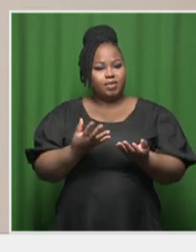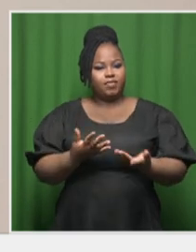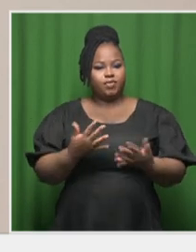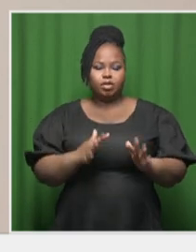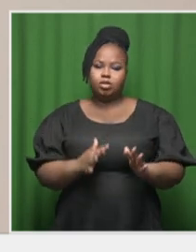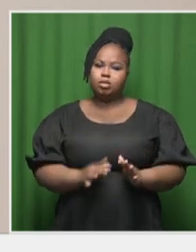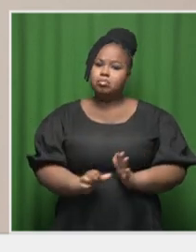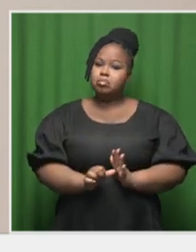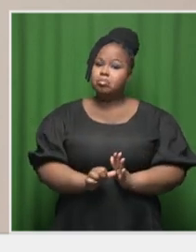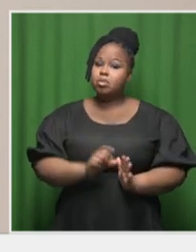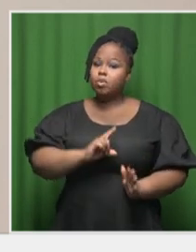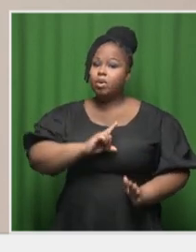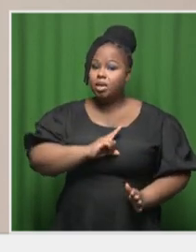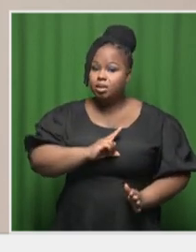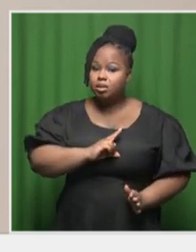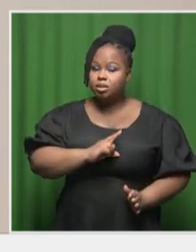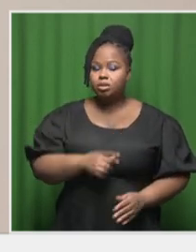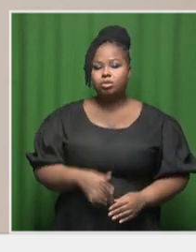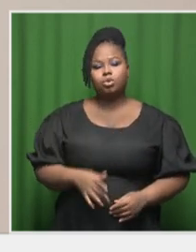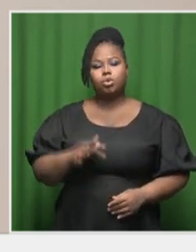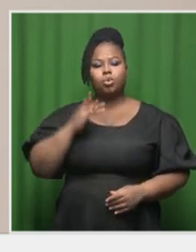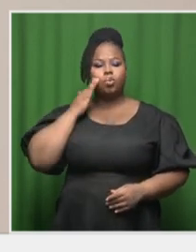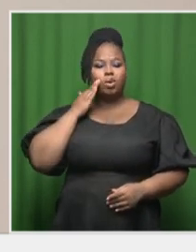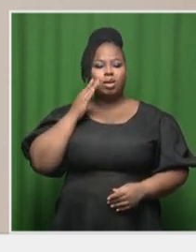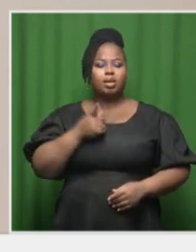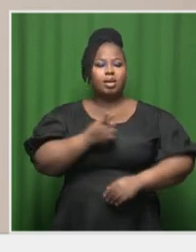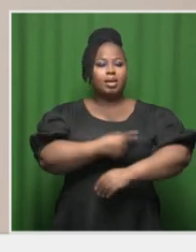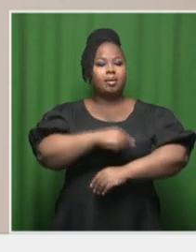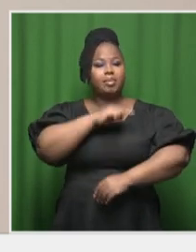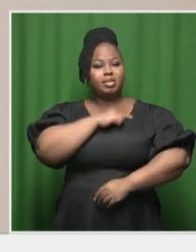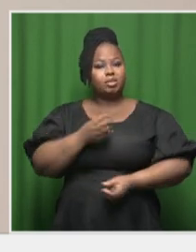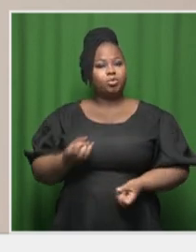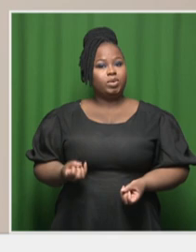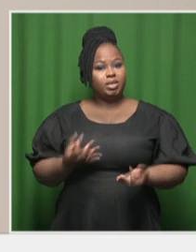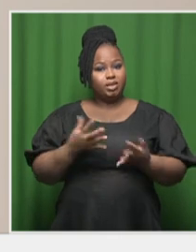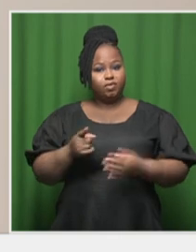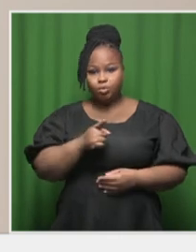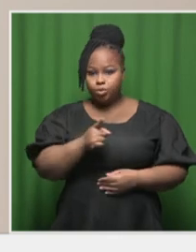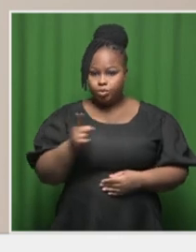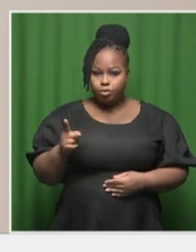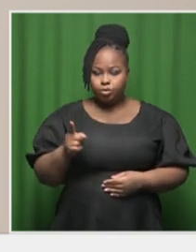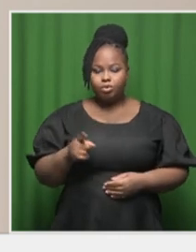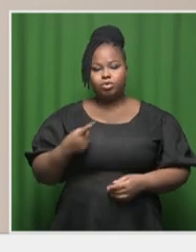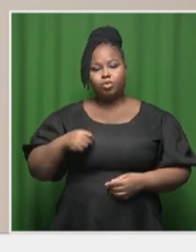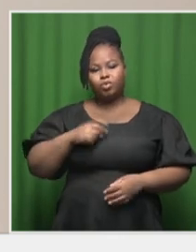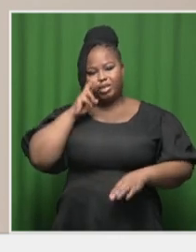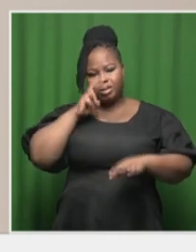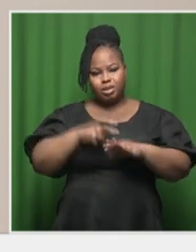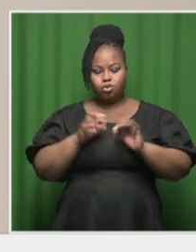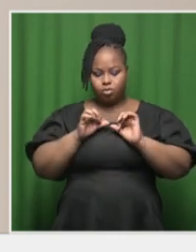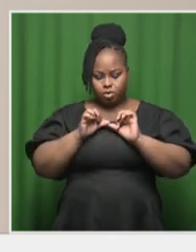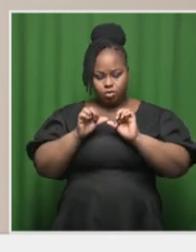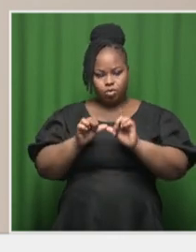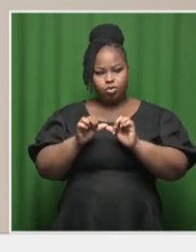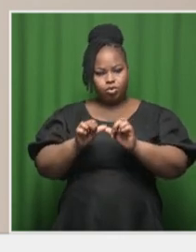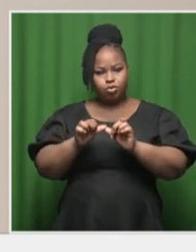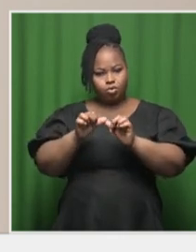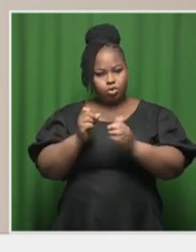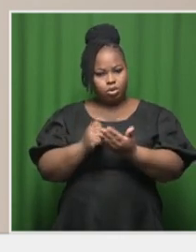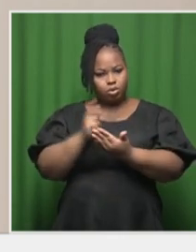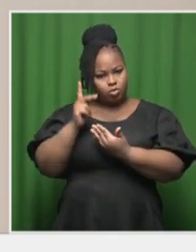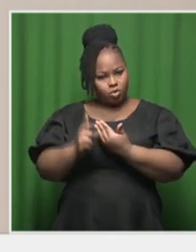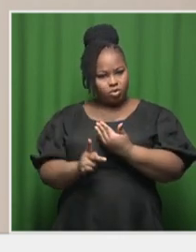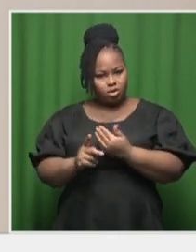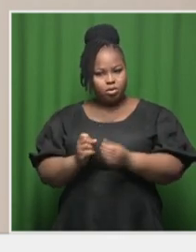is that important is, as soon as we allocate capacity for you, we need you to continue driving the project and ensuring